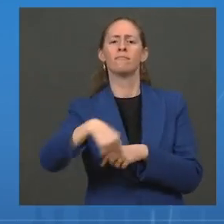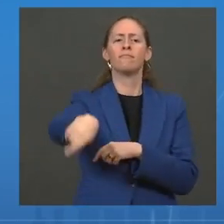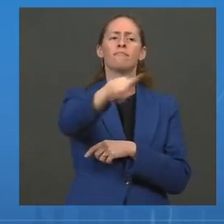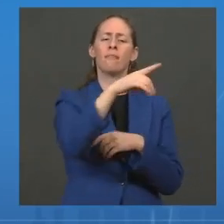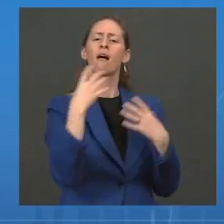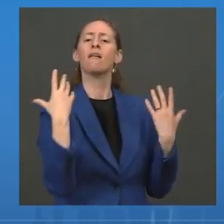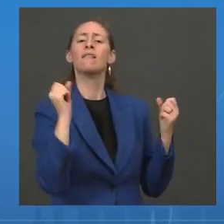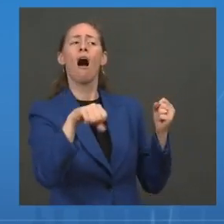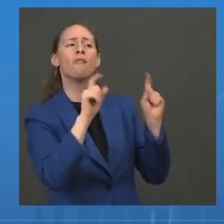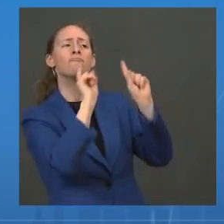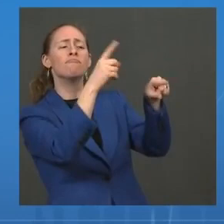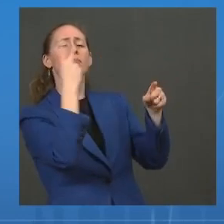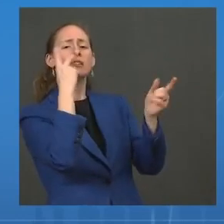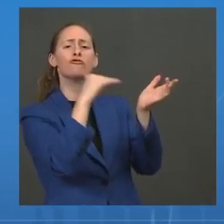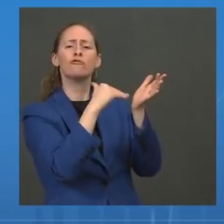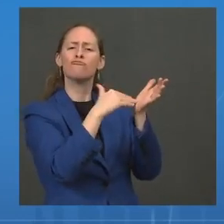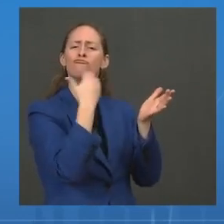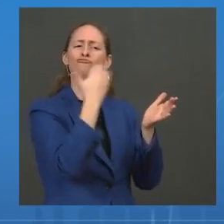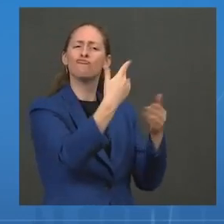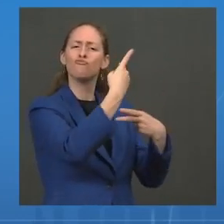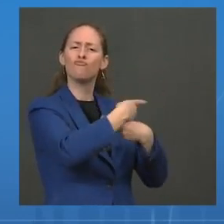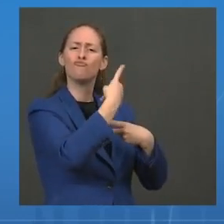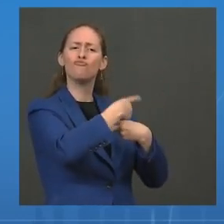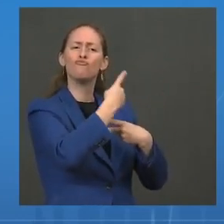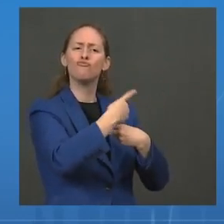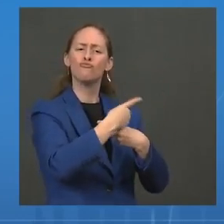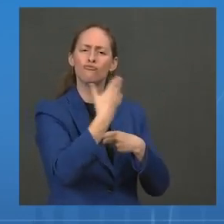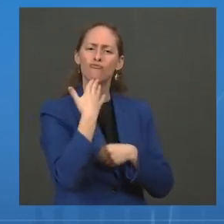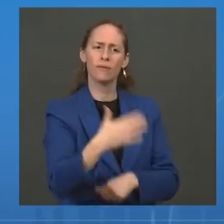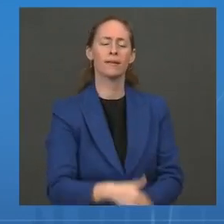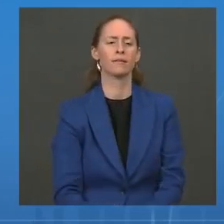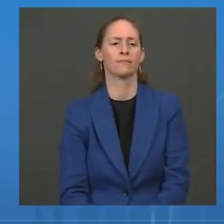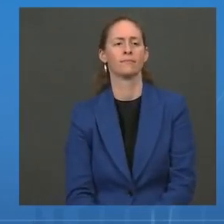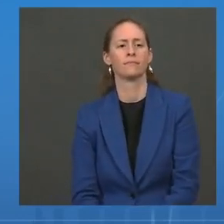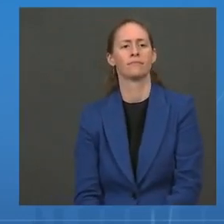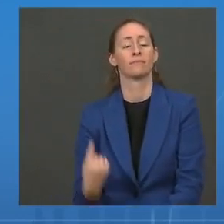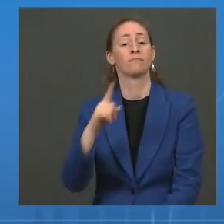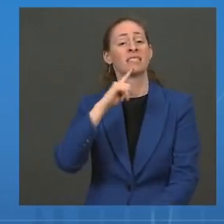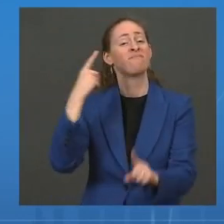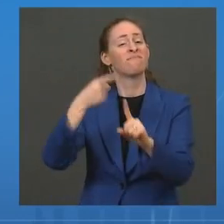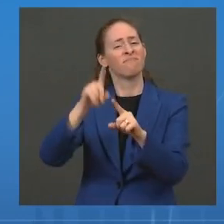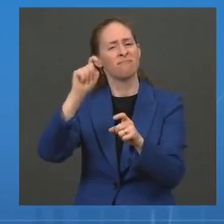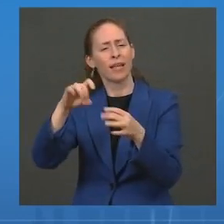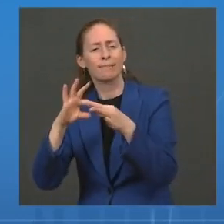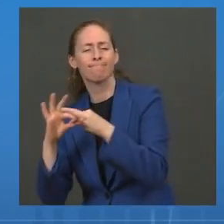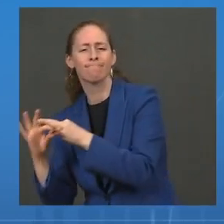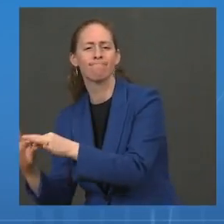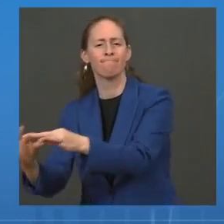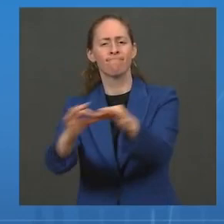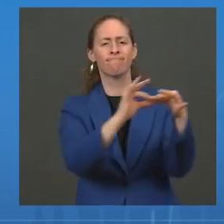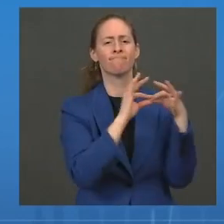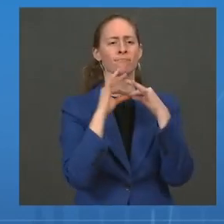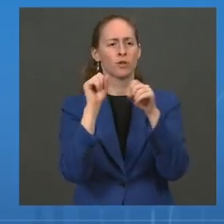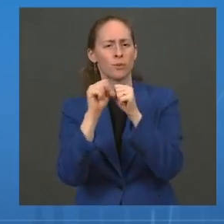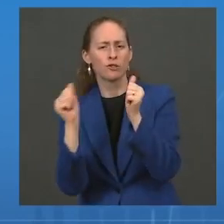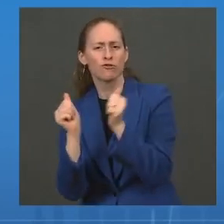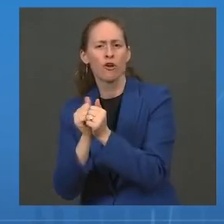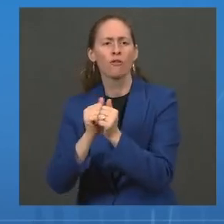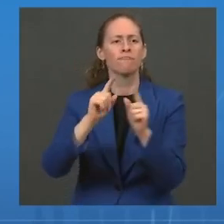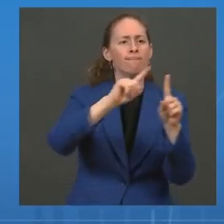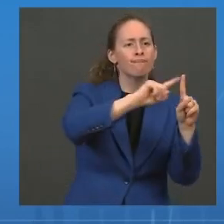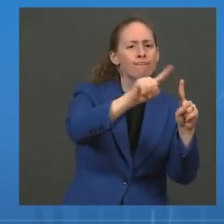And recognizing just the need for continued coordination and implementation and leadership of the task force recommendations.